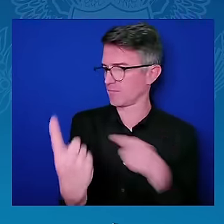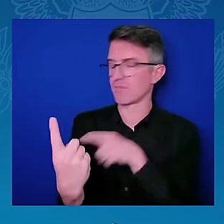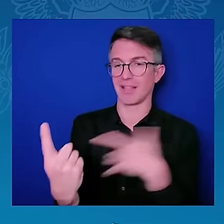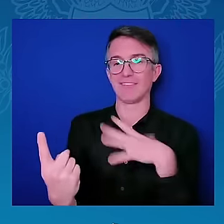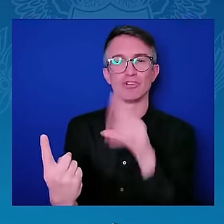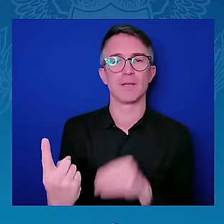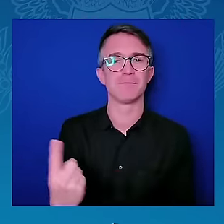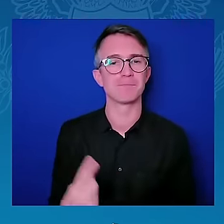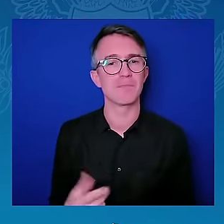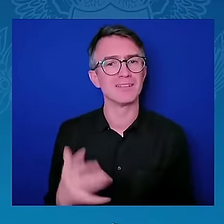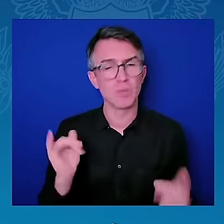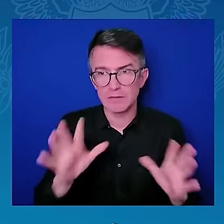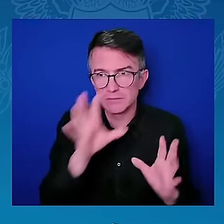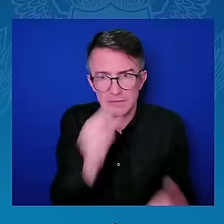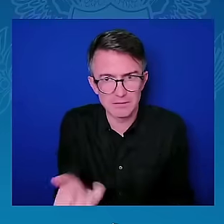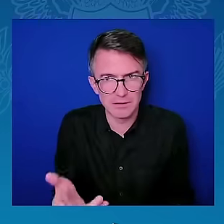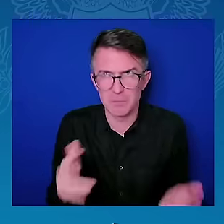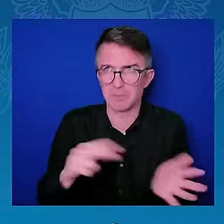Africa.